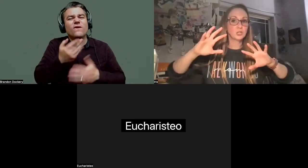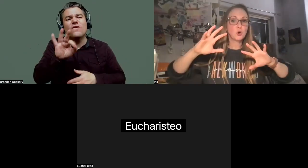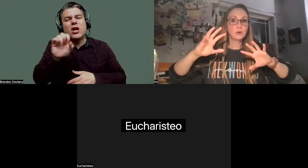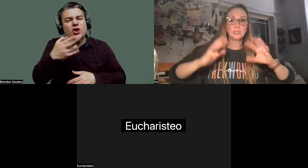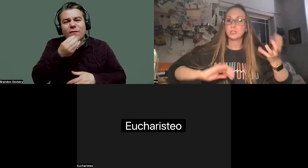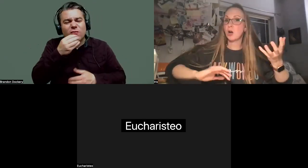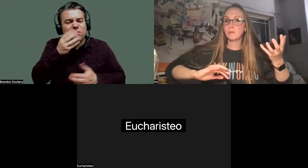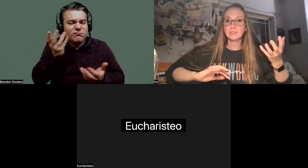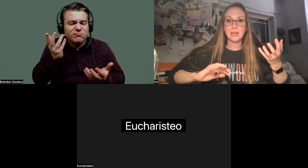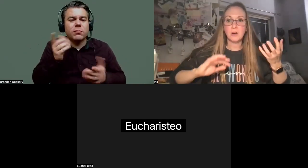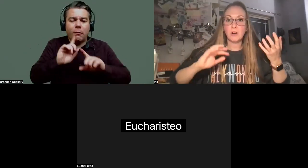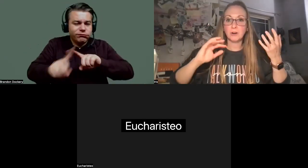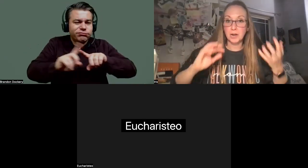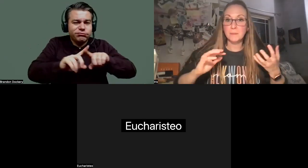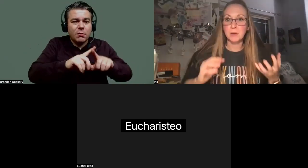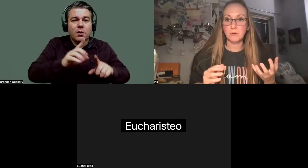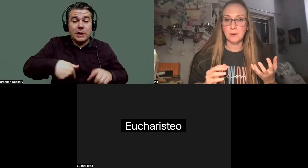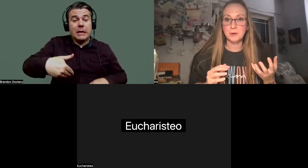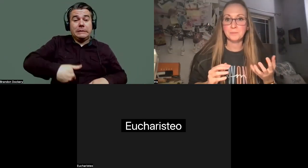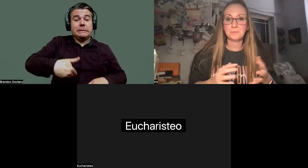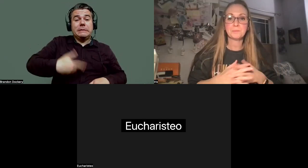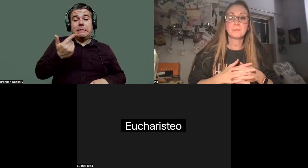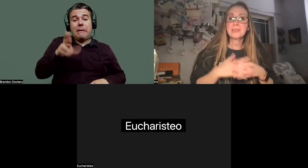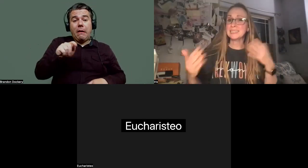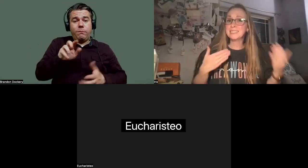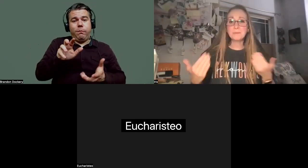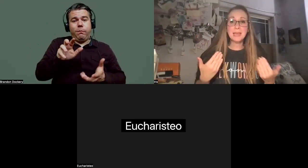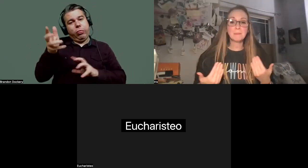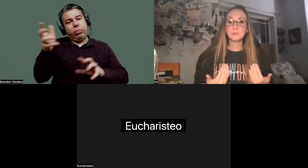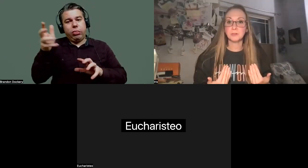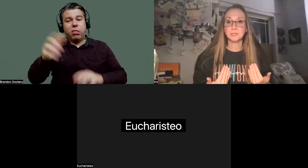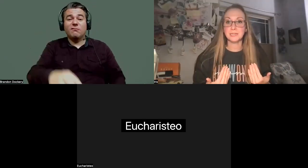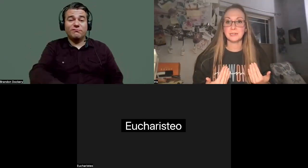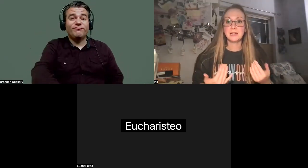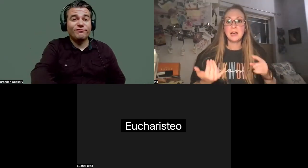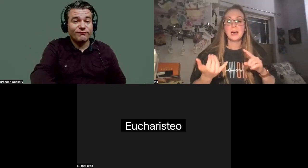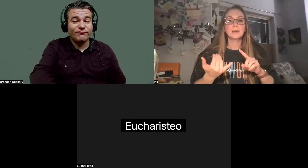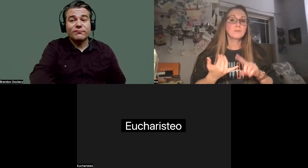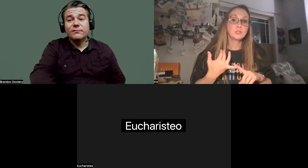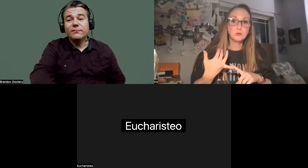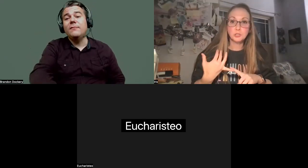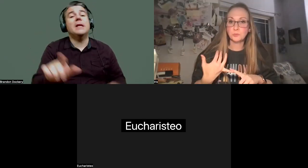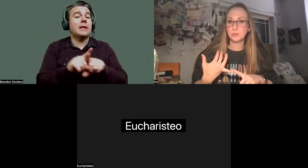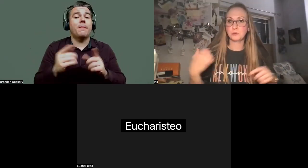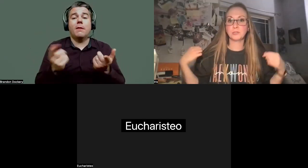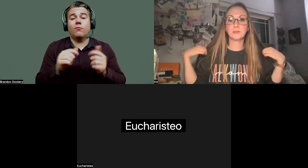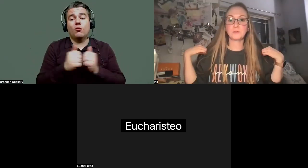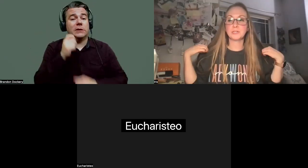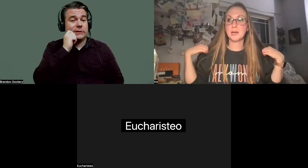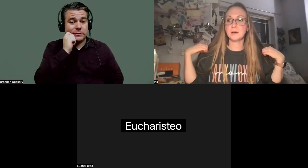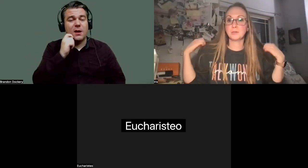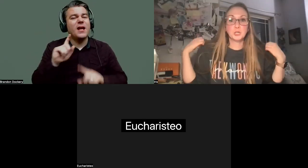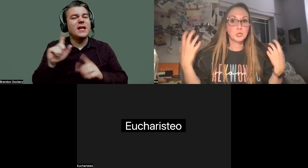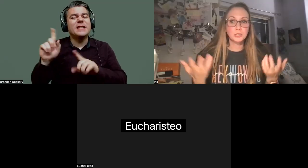like that can totally just offset our gut microbiome. The same thing happens with our skin, uh, different lotions. use